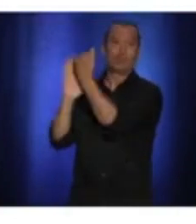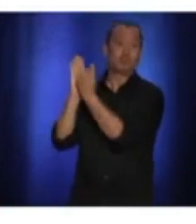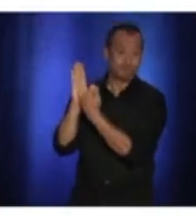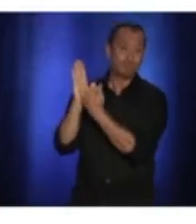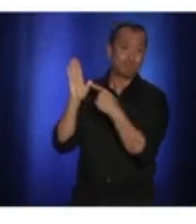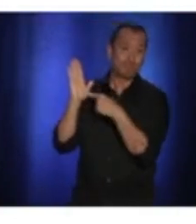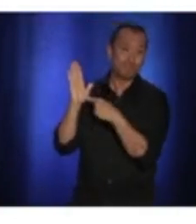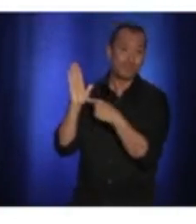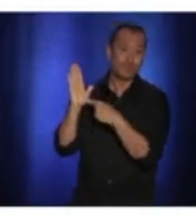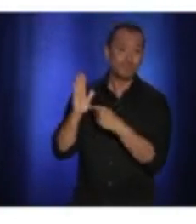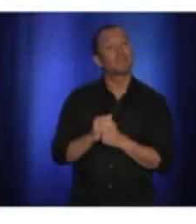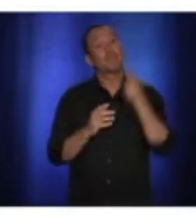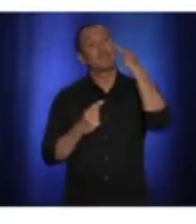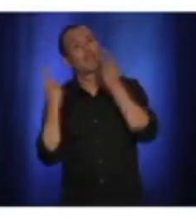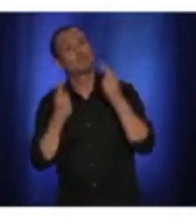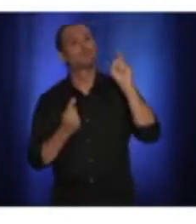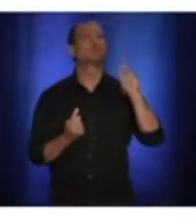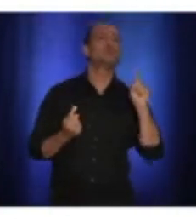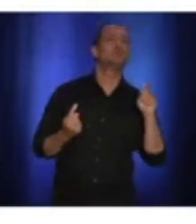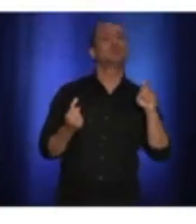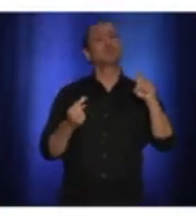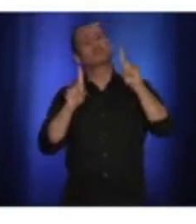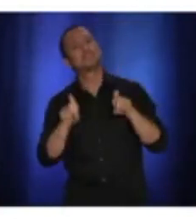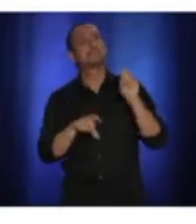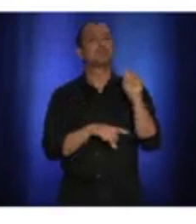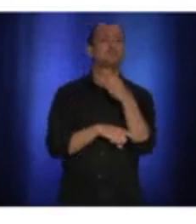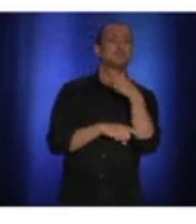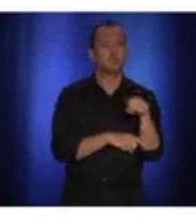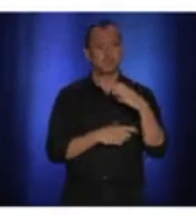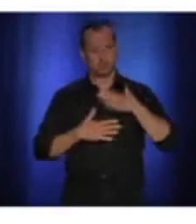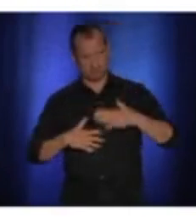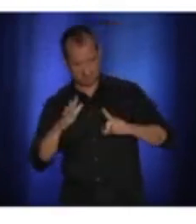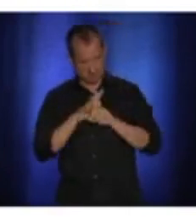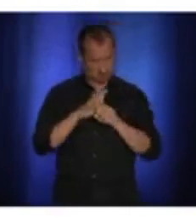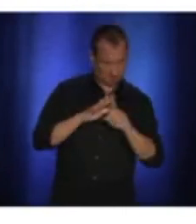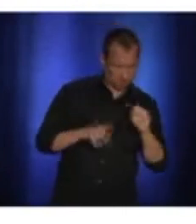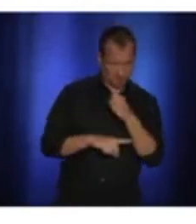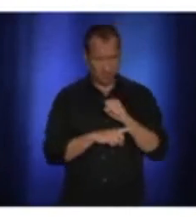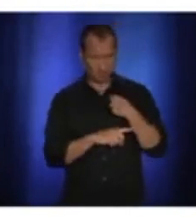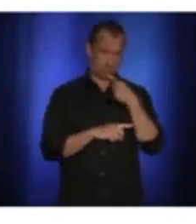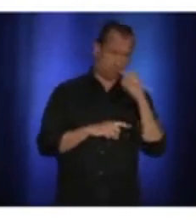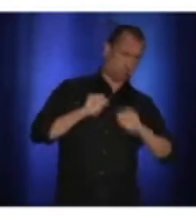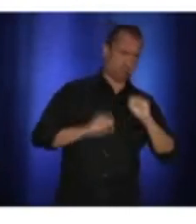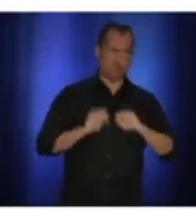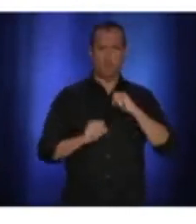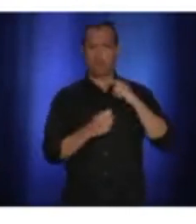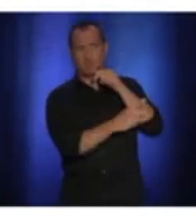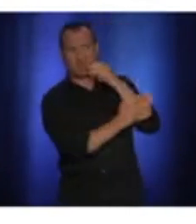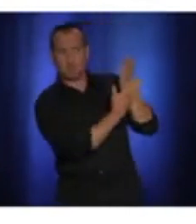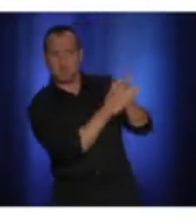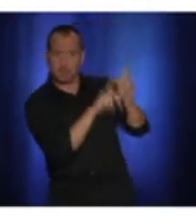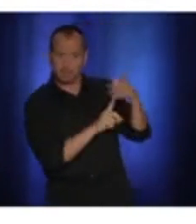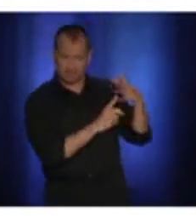If you have symptoms or if you've put yourself at risk, go get tested. Screening is available in all regions of Quebec. Okay.